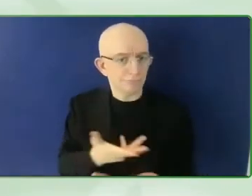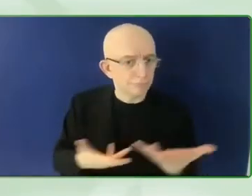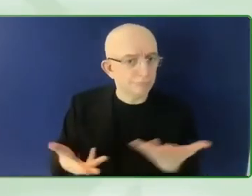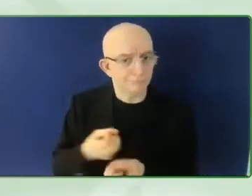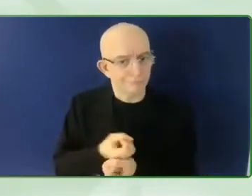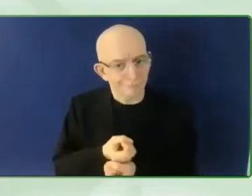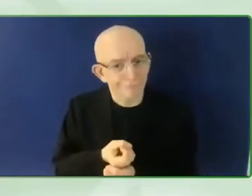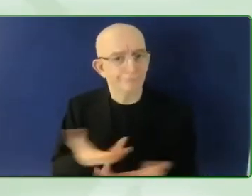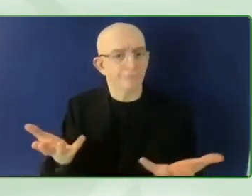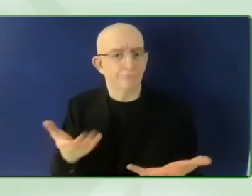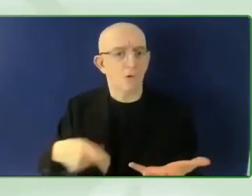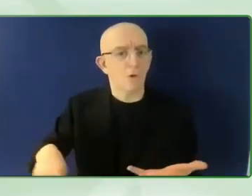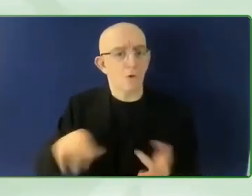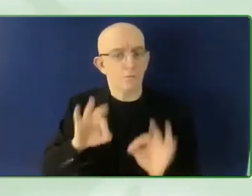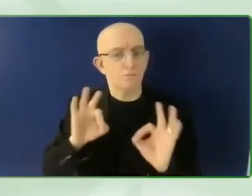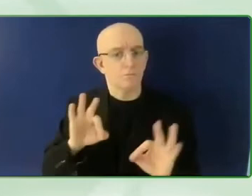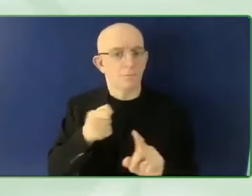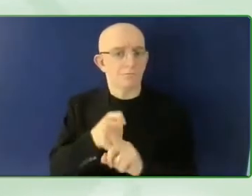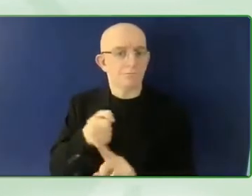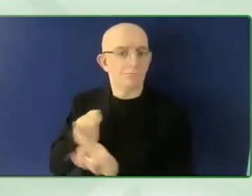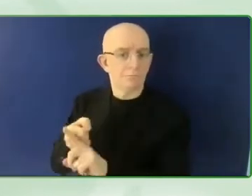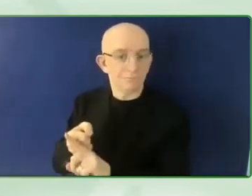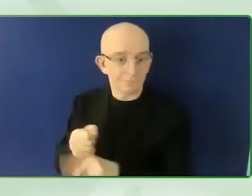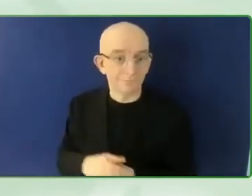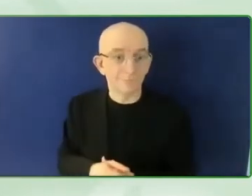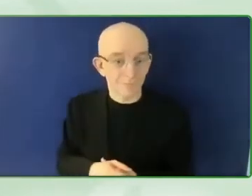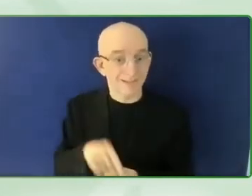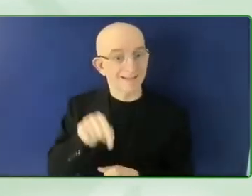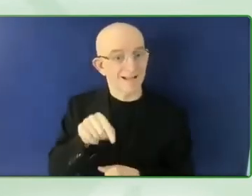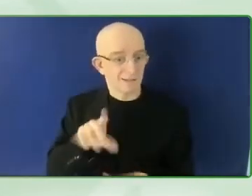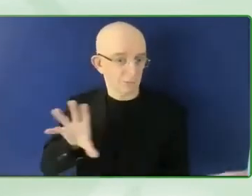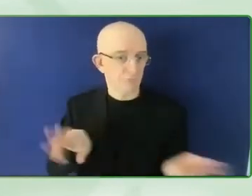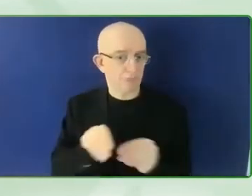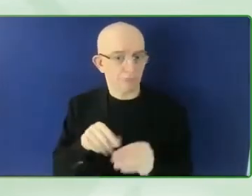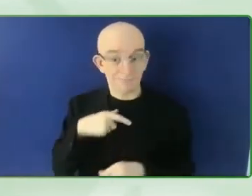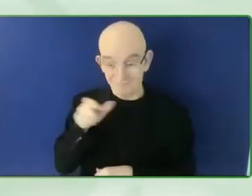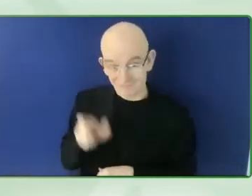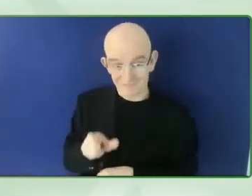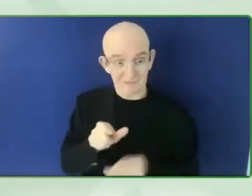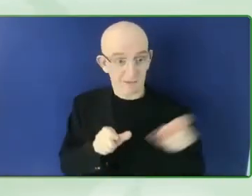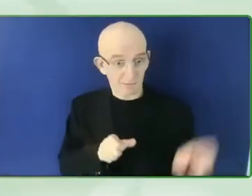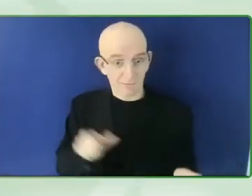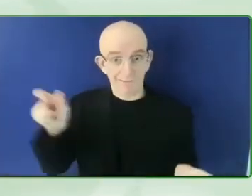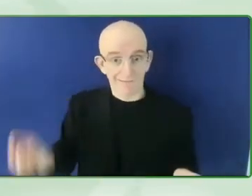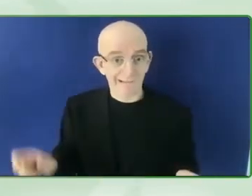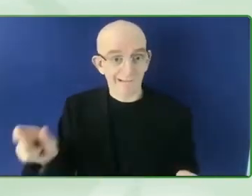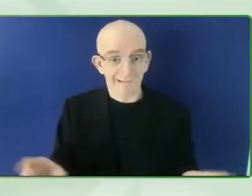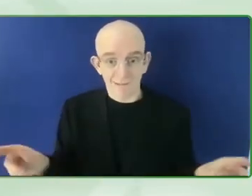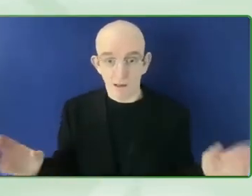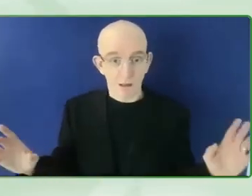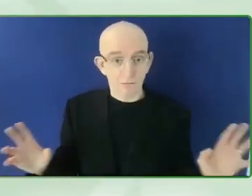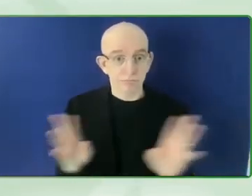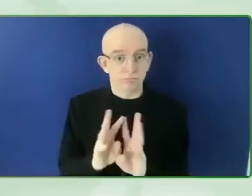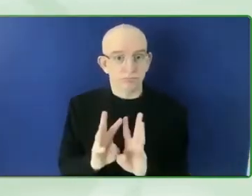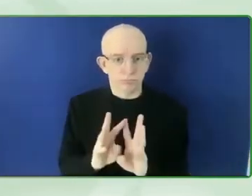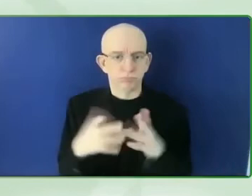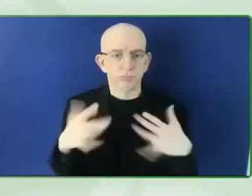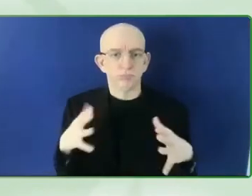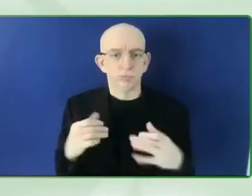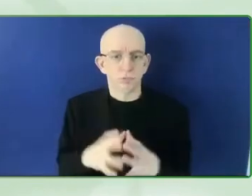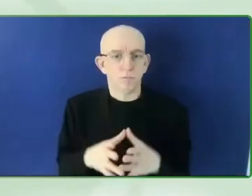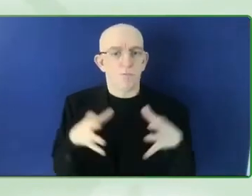please let us know about it. Yeah. And I just wanted to jump in and just add something else. And you asked, you know, what, what GDI Hub is doing to